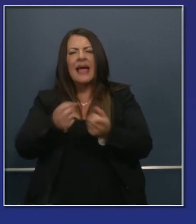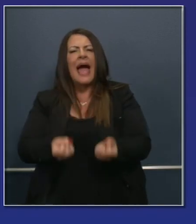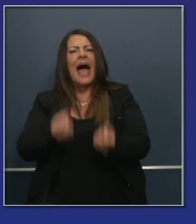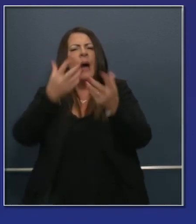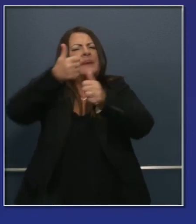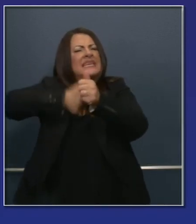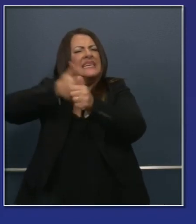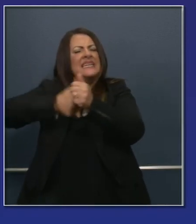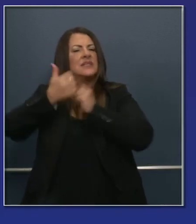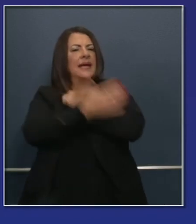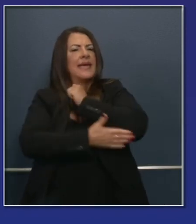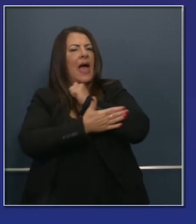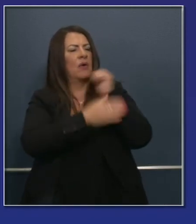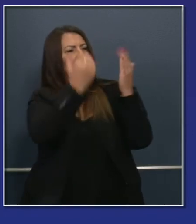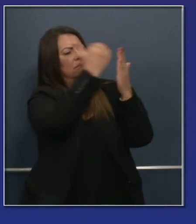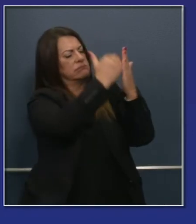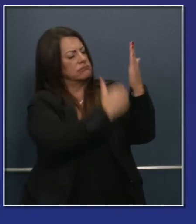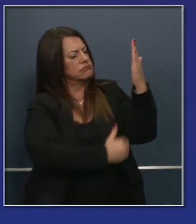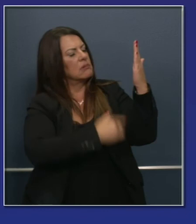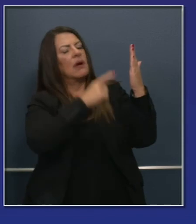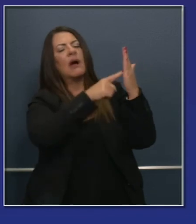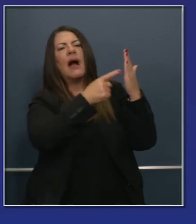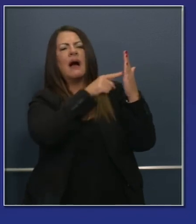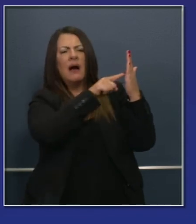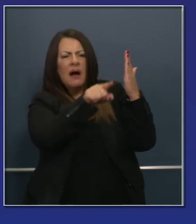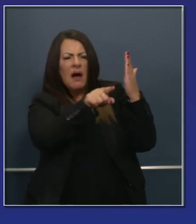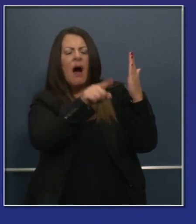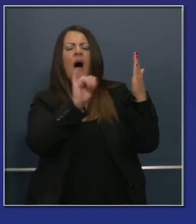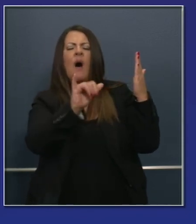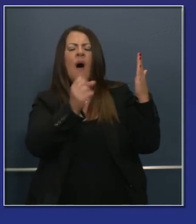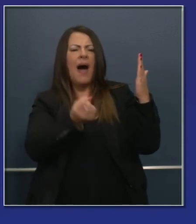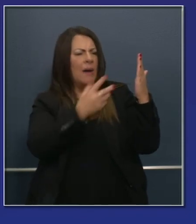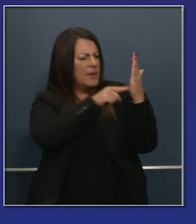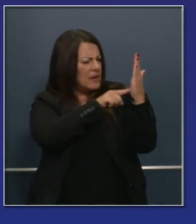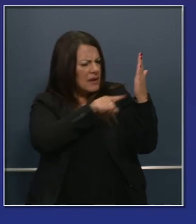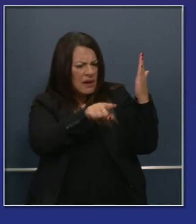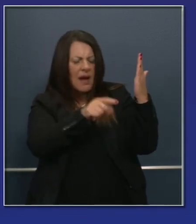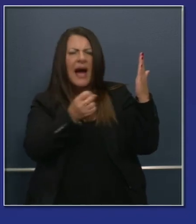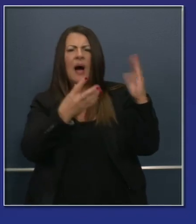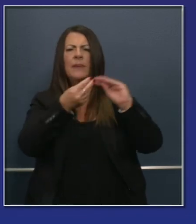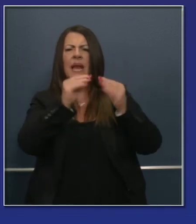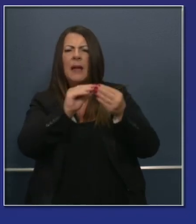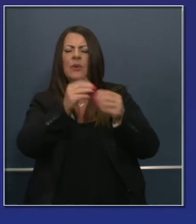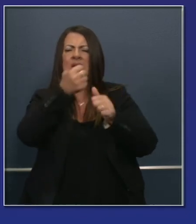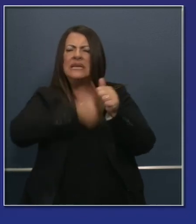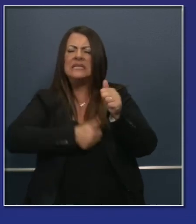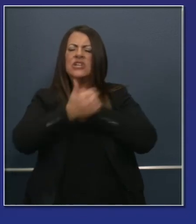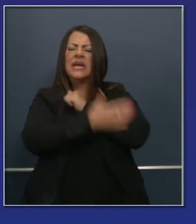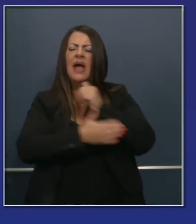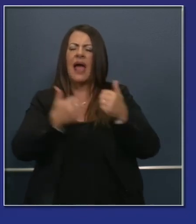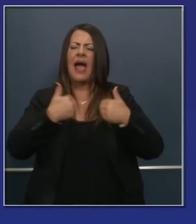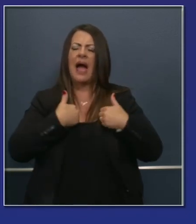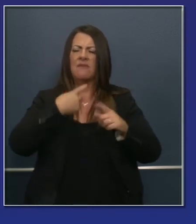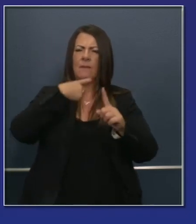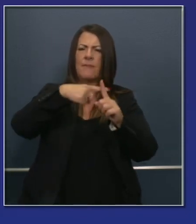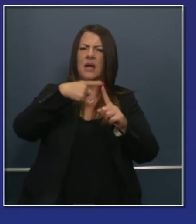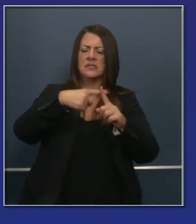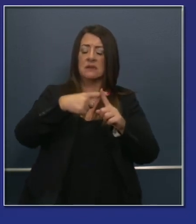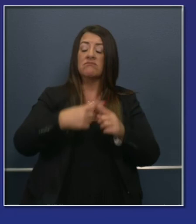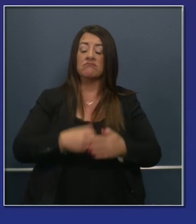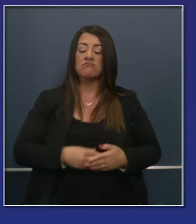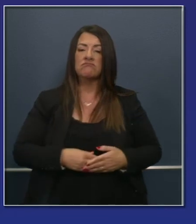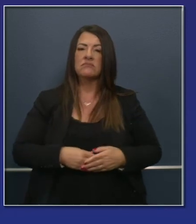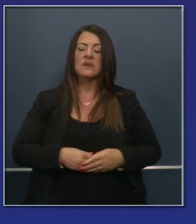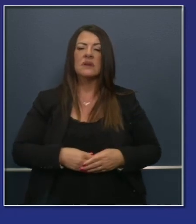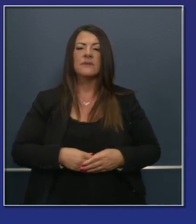with clarity and precision every single number, again, on the county-by-county basis. But this completes our efforts,